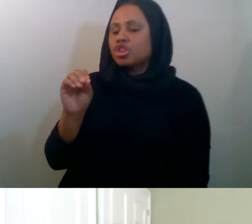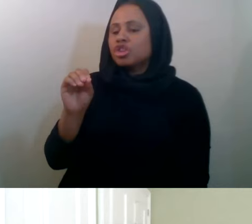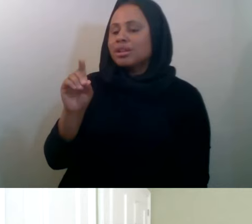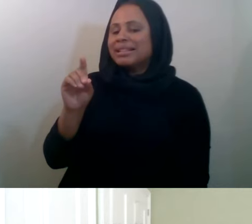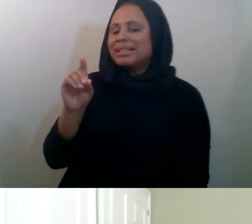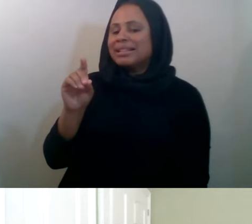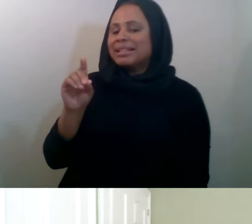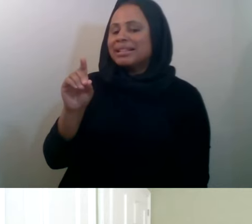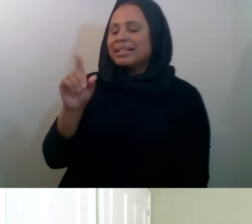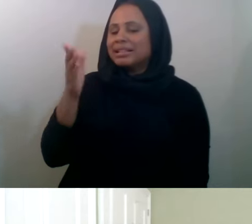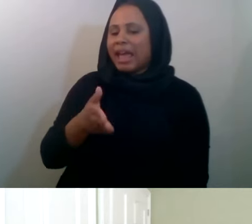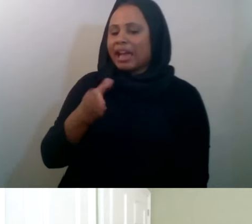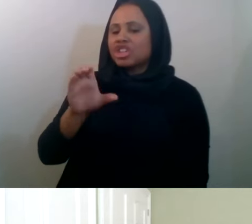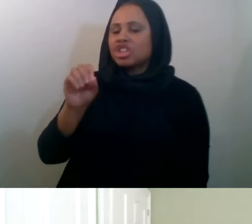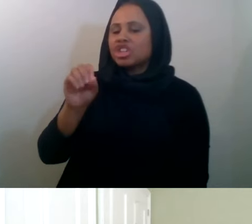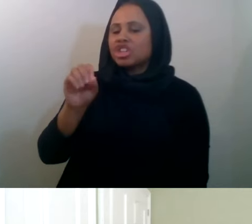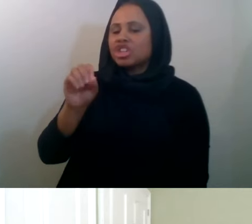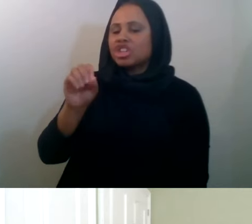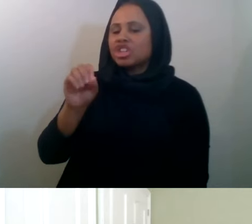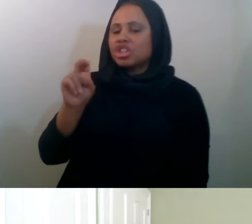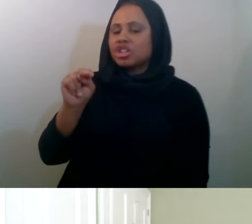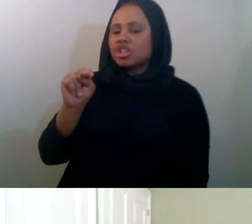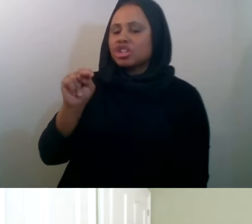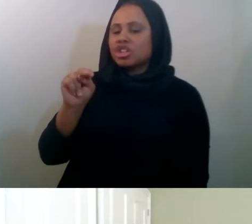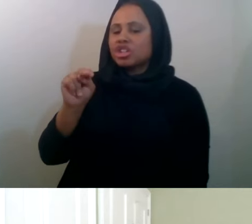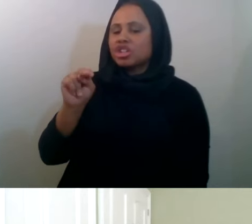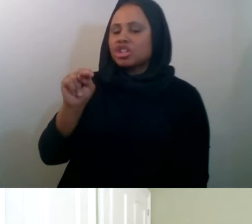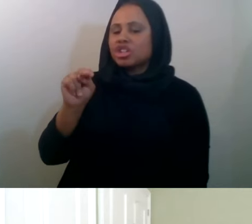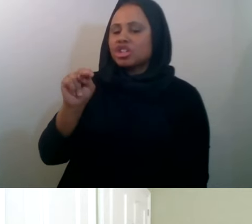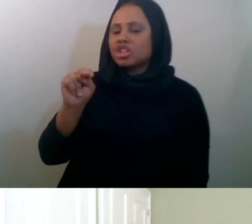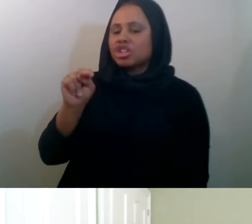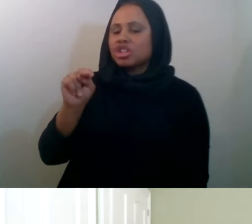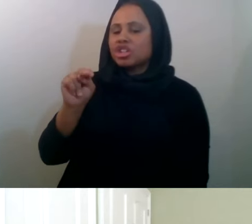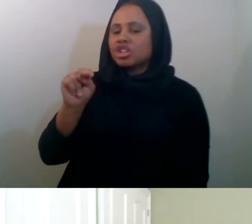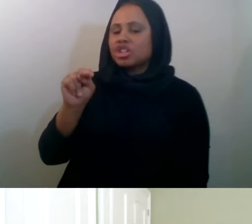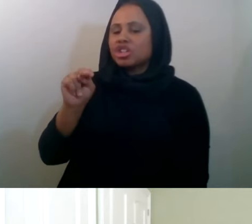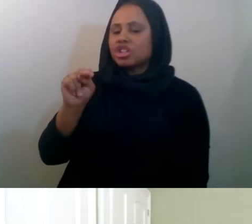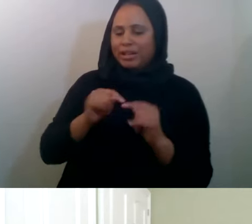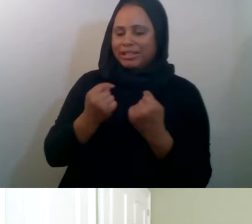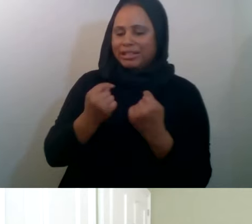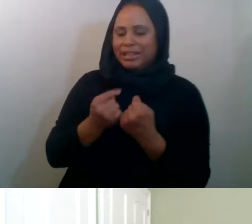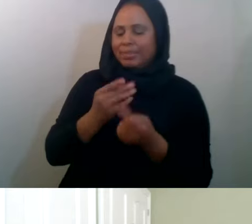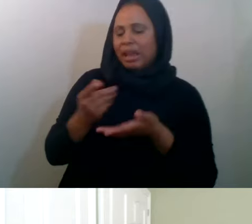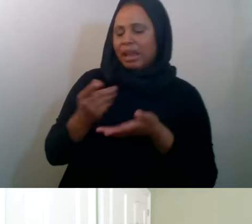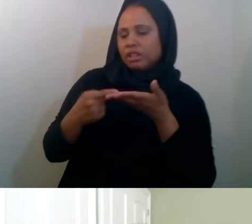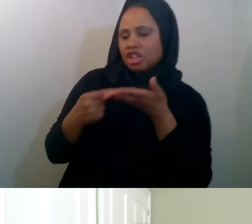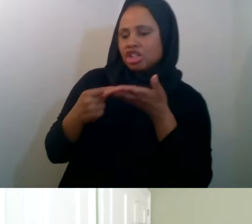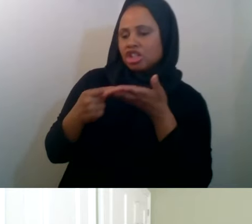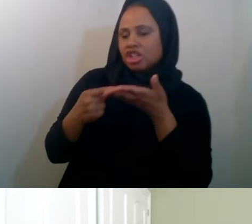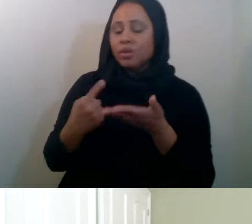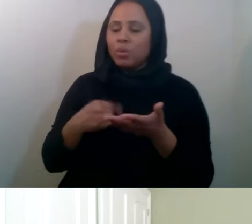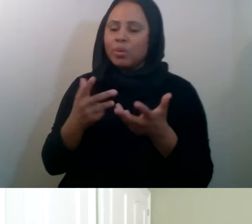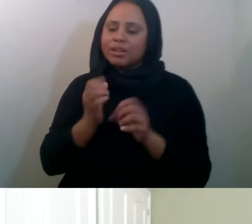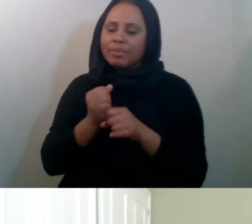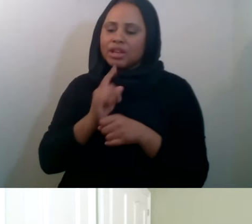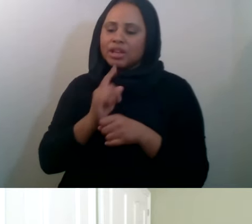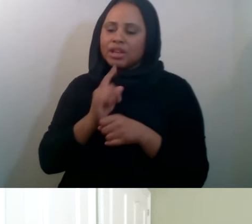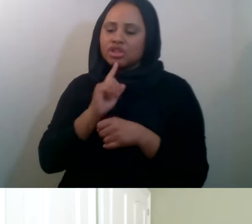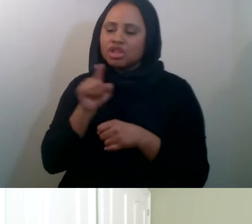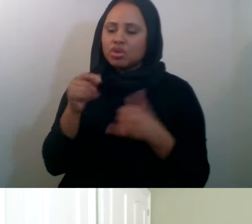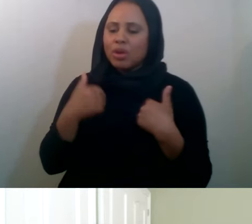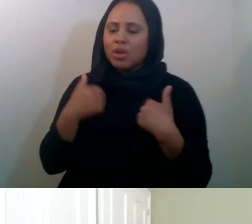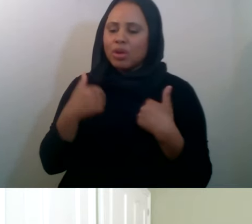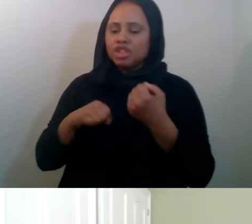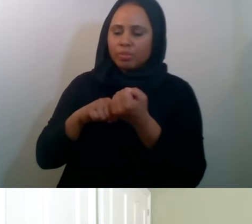community now considering what's happening with COVID, uh, and wanting to make sure that you have real-time support. So he can just go to